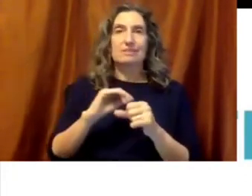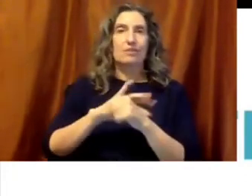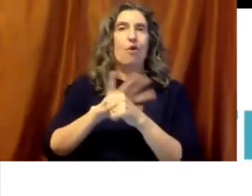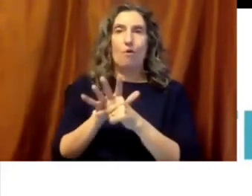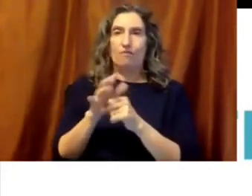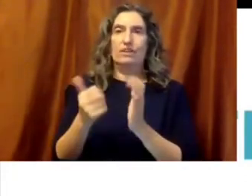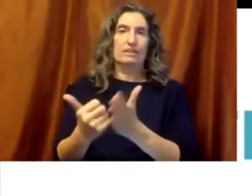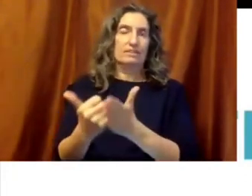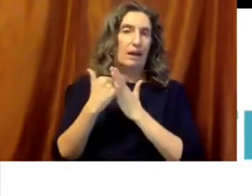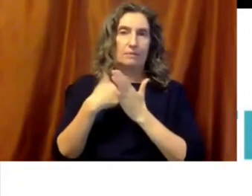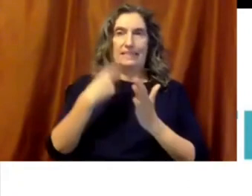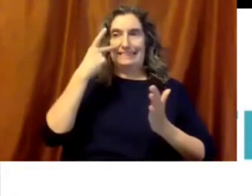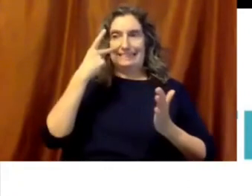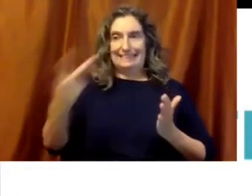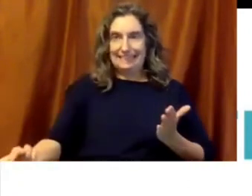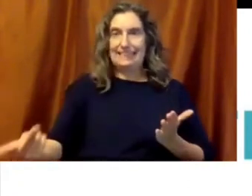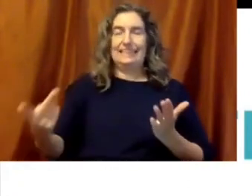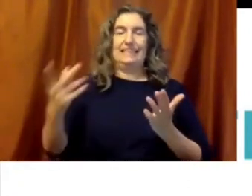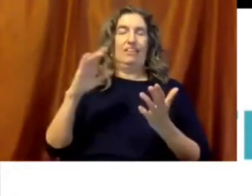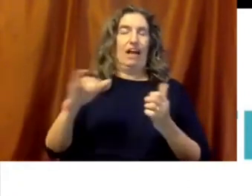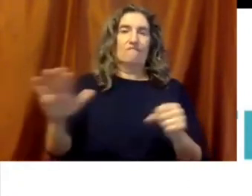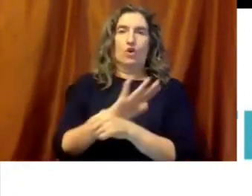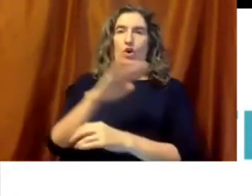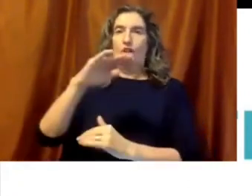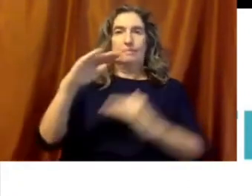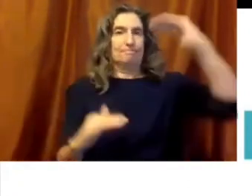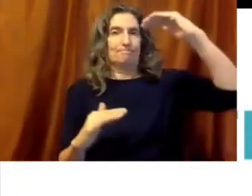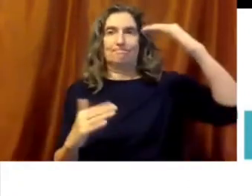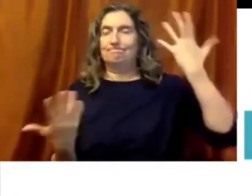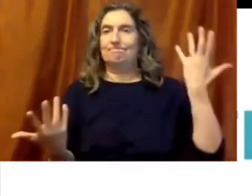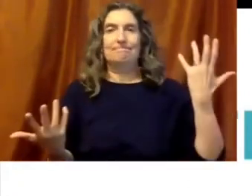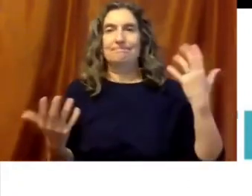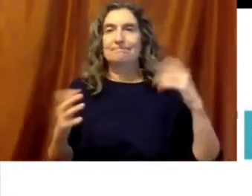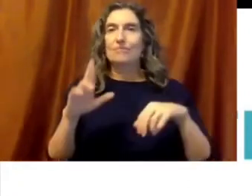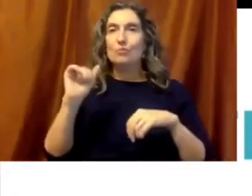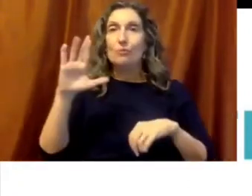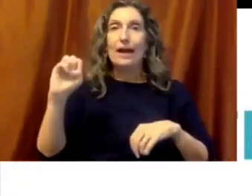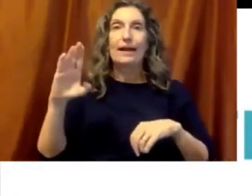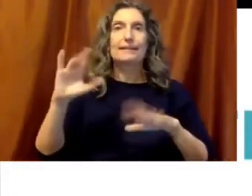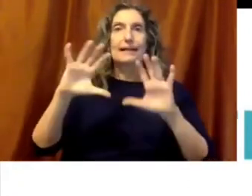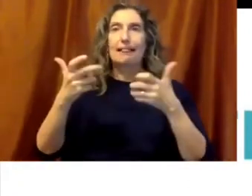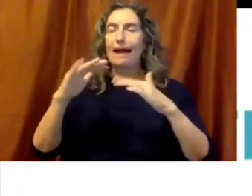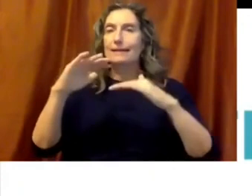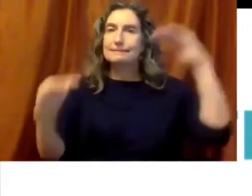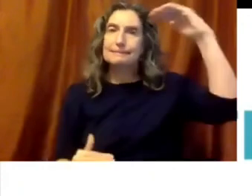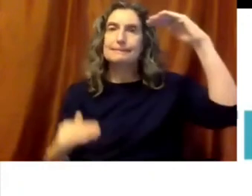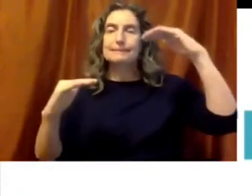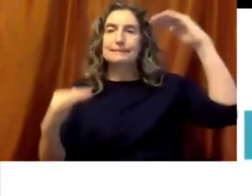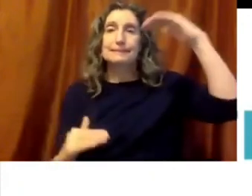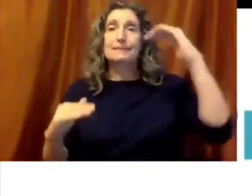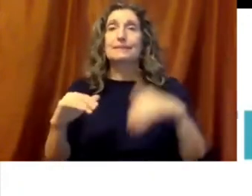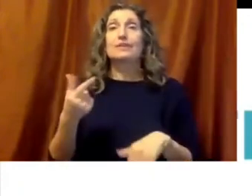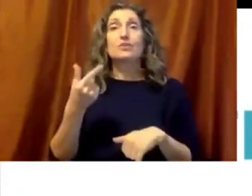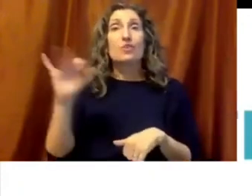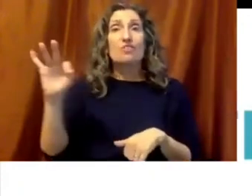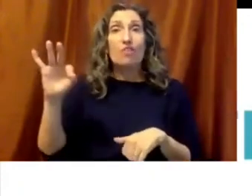of the disparities, the deep disparities across race and across class in this country, the murder